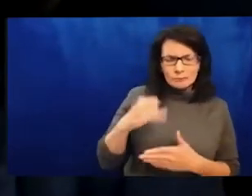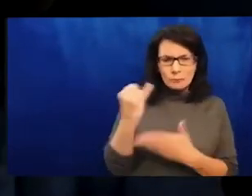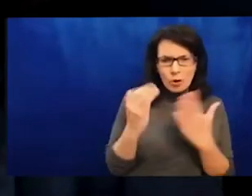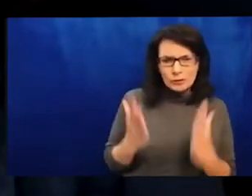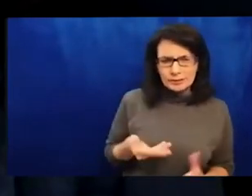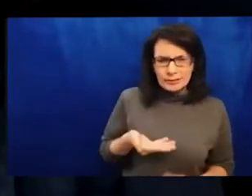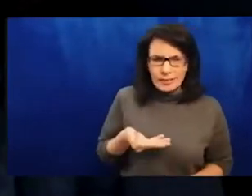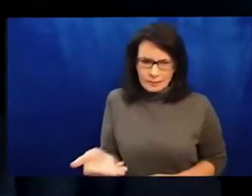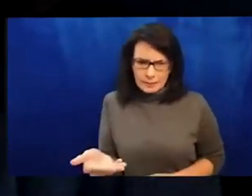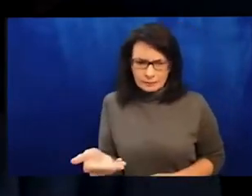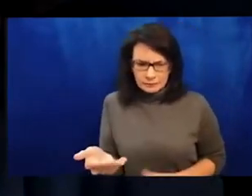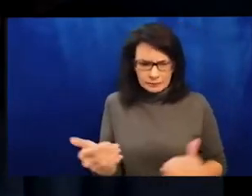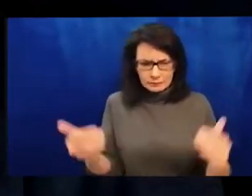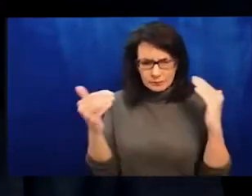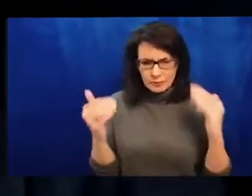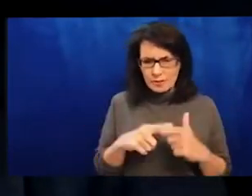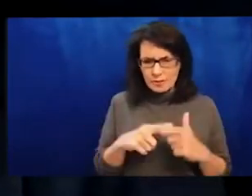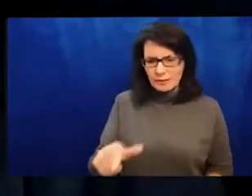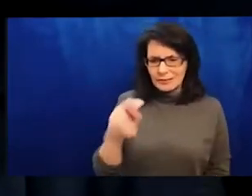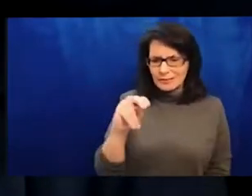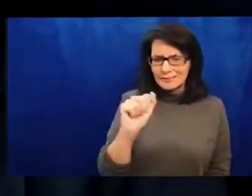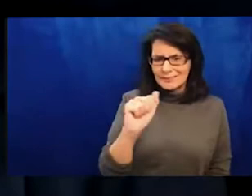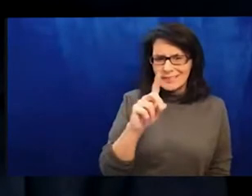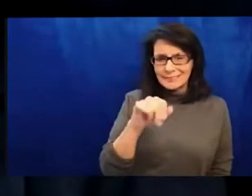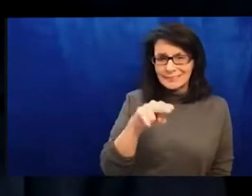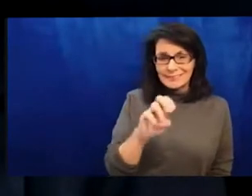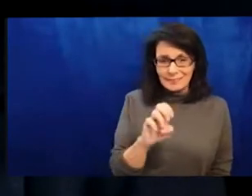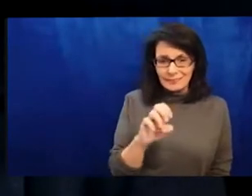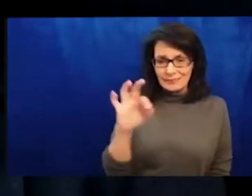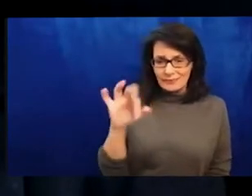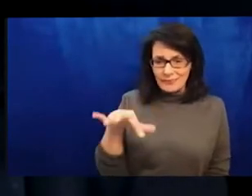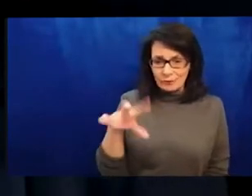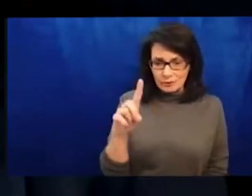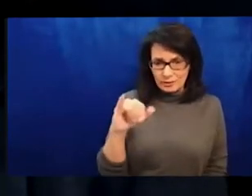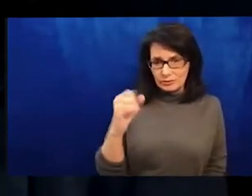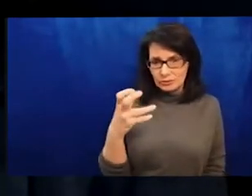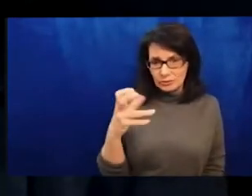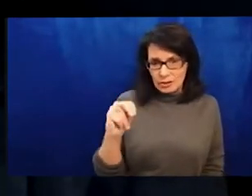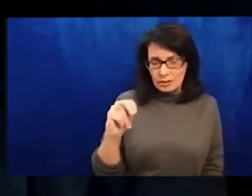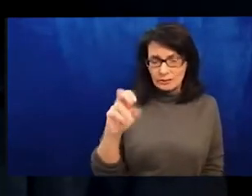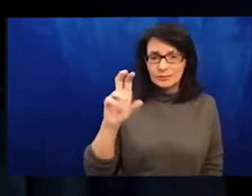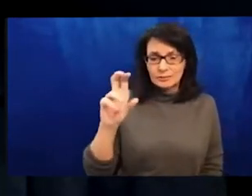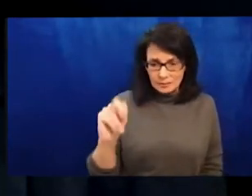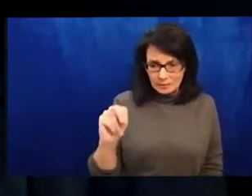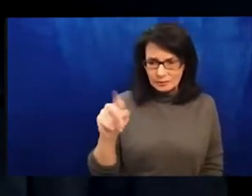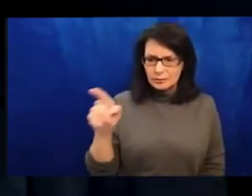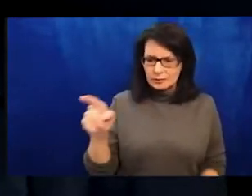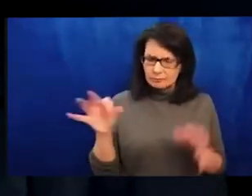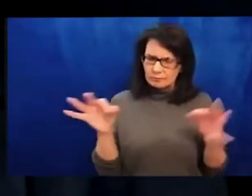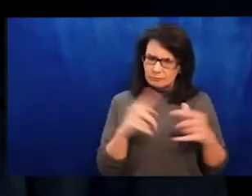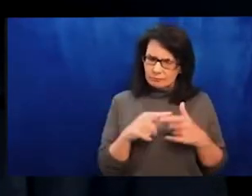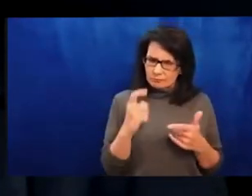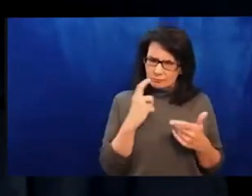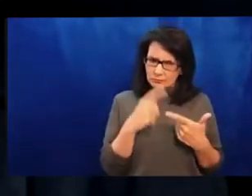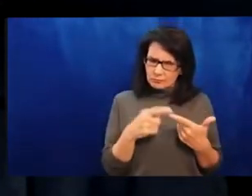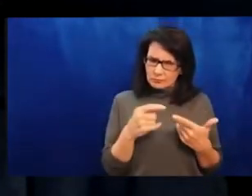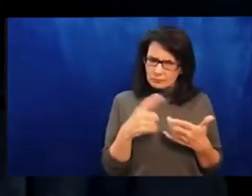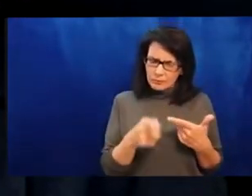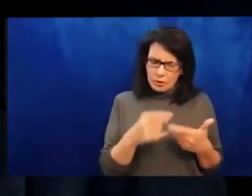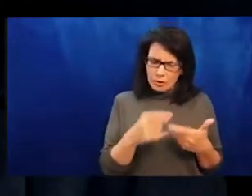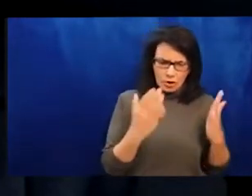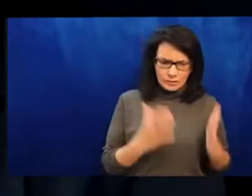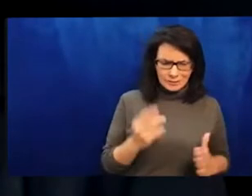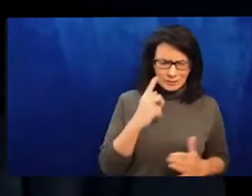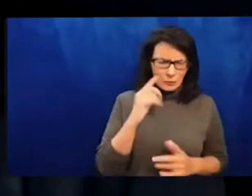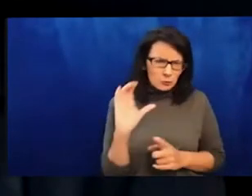to speak to some of the context and history, and you'll hear from her first today before we turn the floor over to our Ukrainian